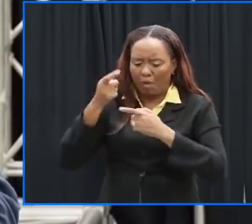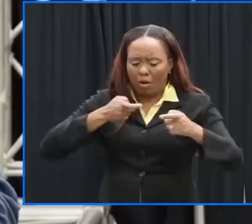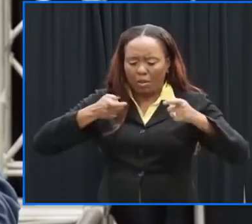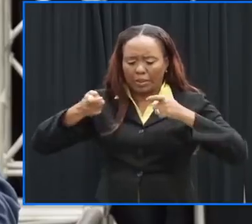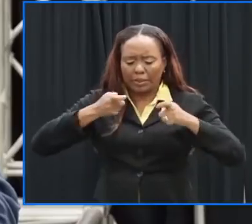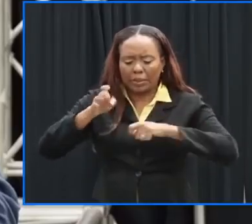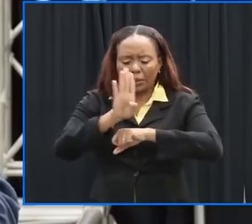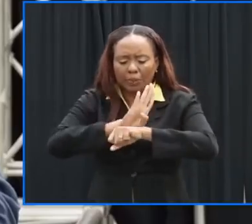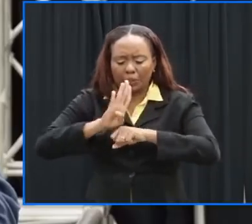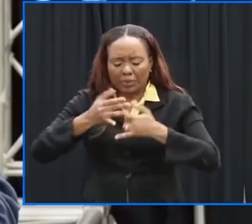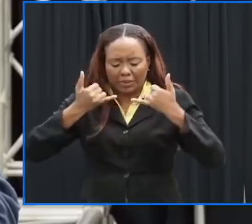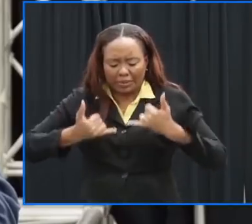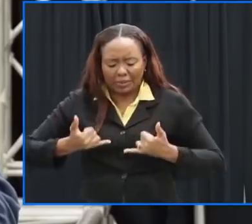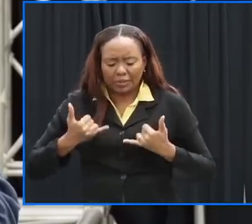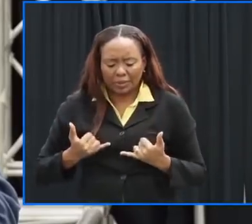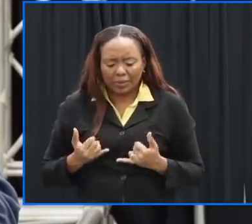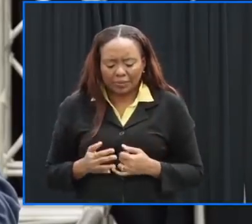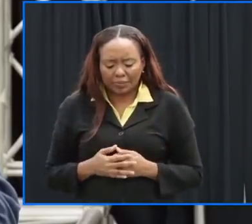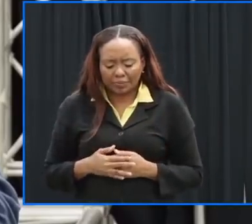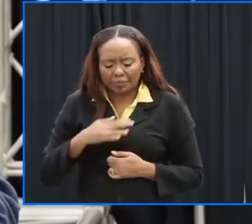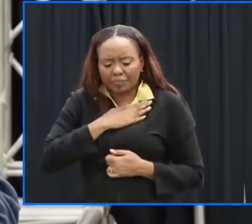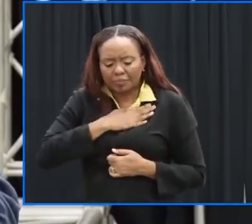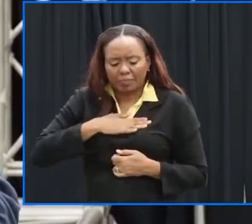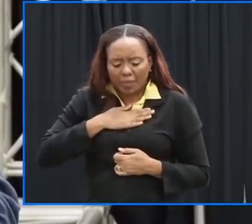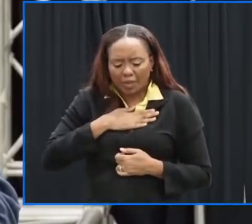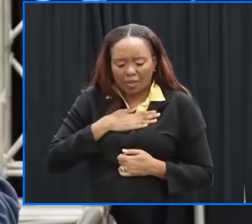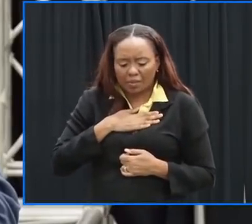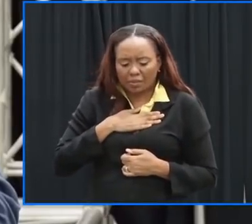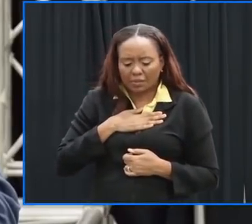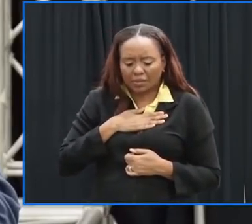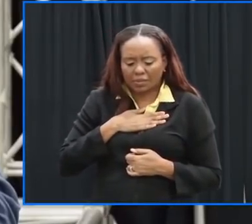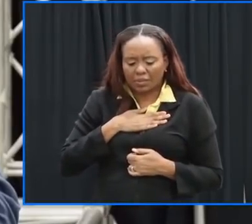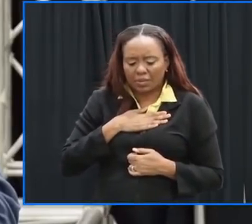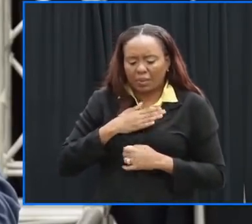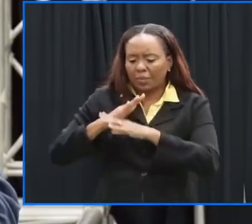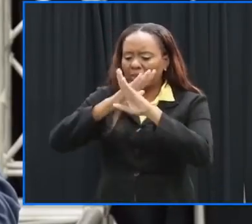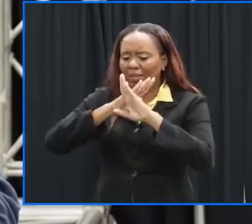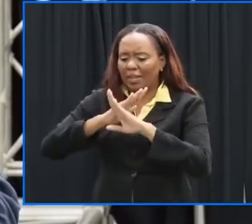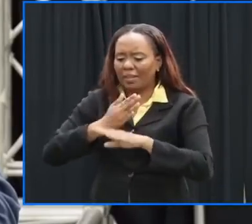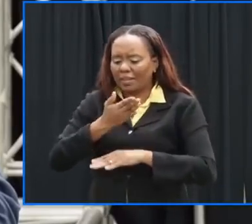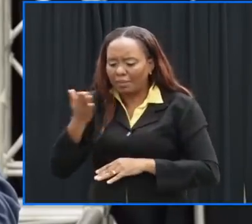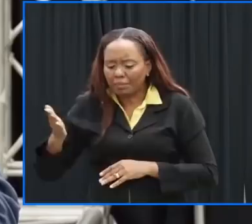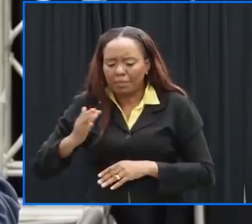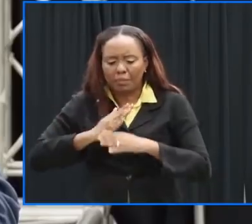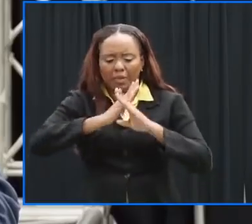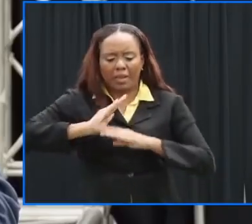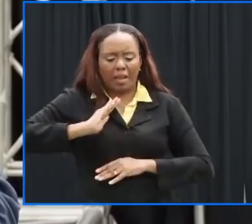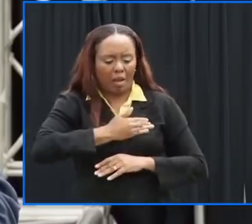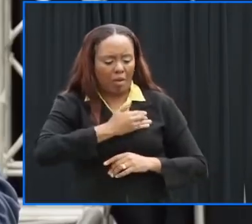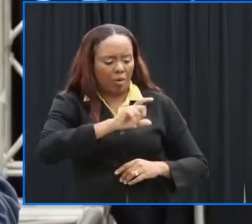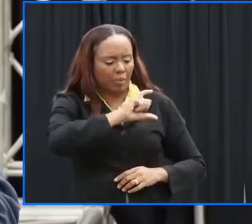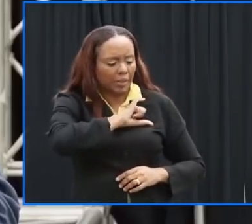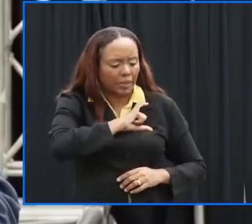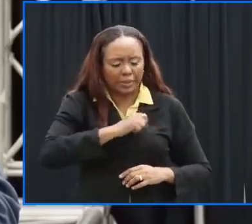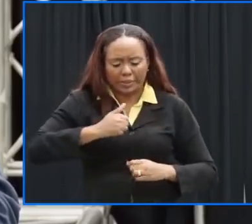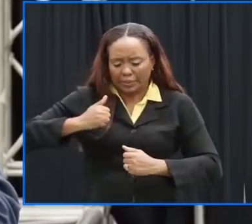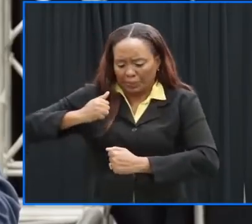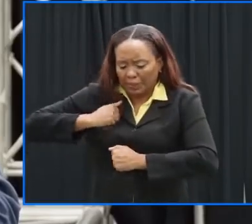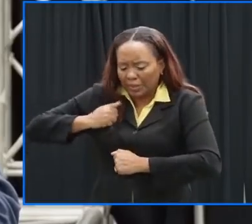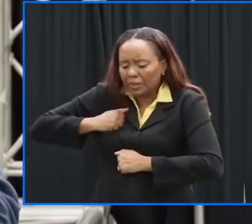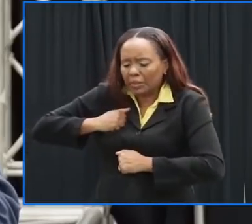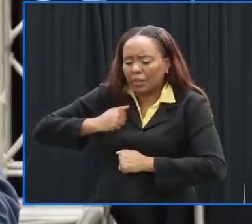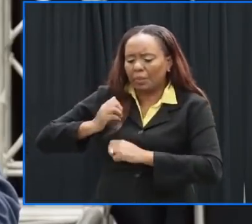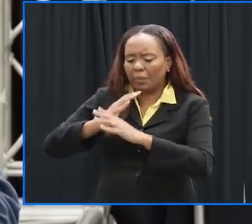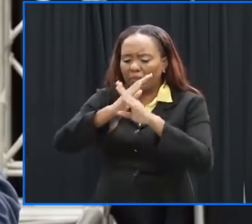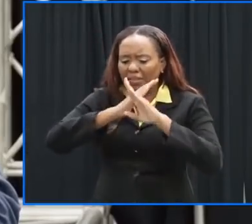the country in the times of a disaster look upon our police forces our emergency responders look upon the